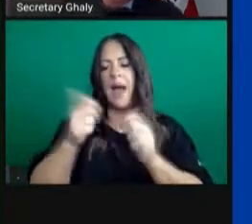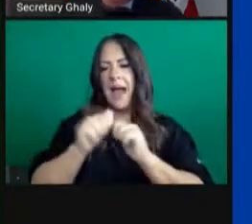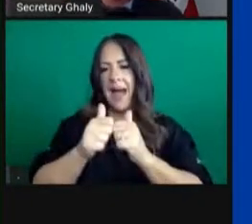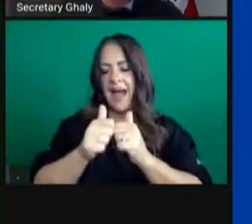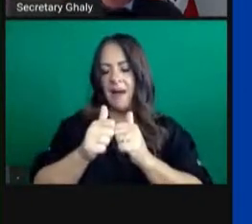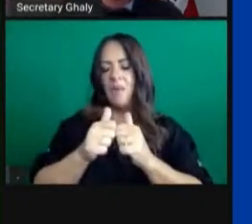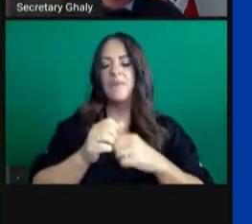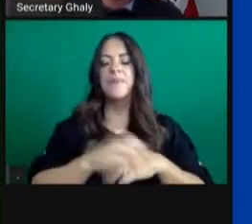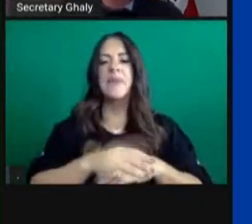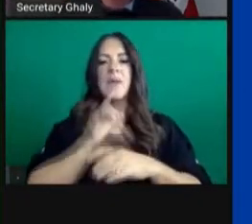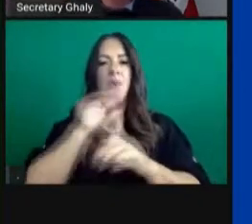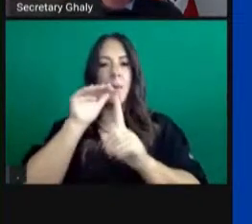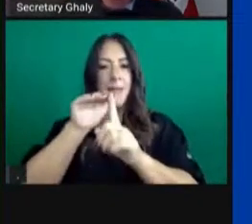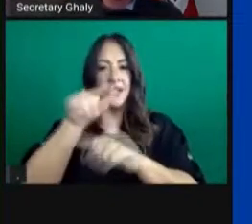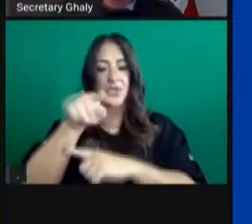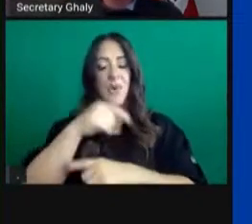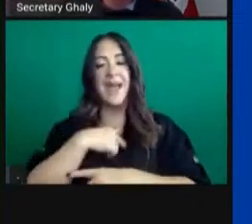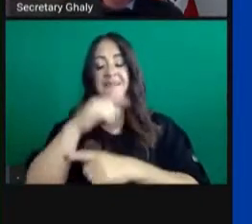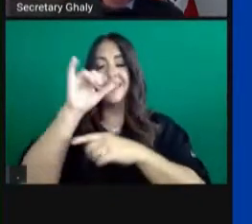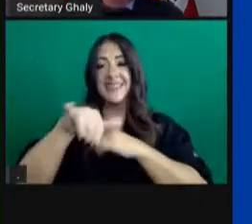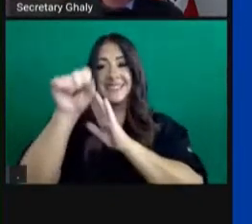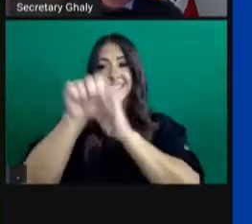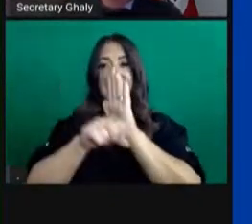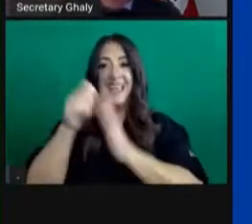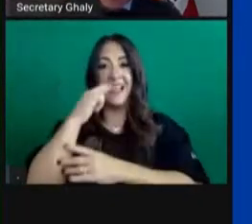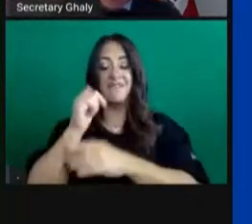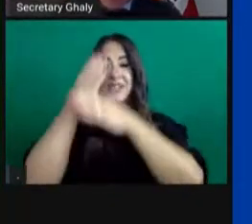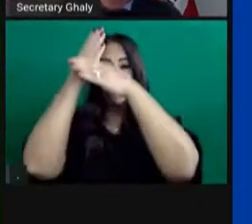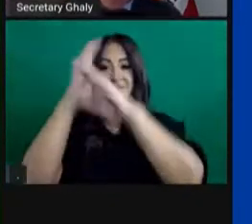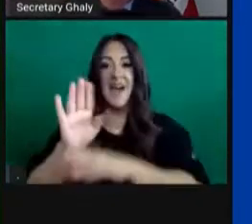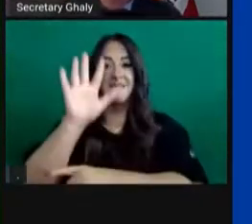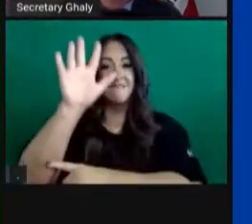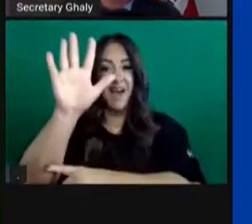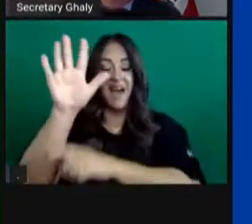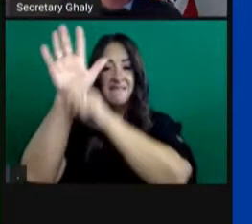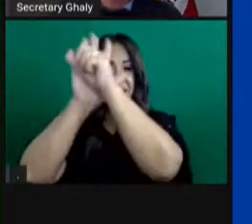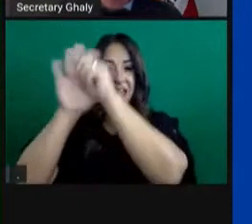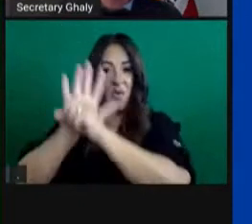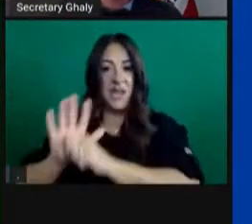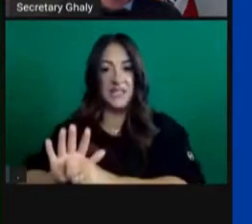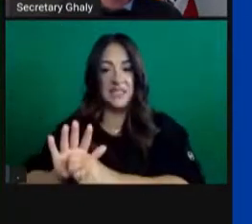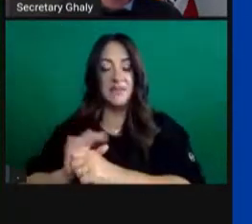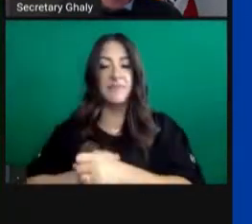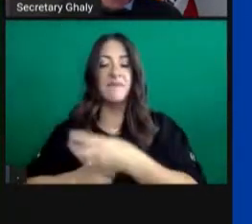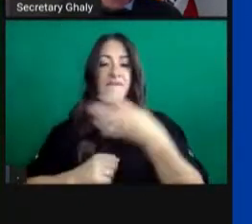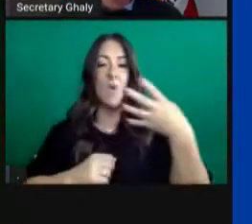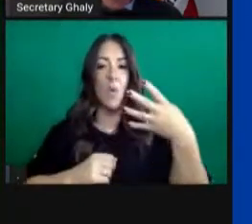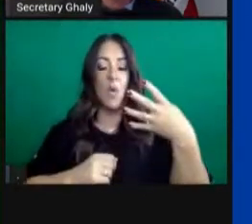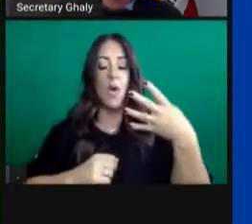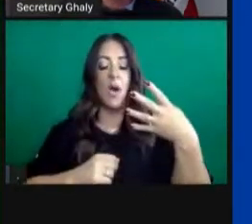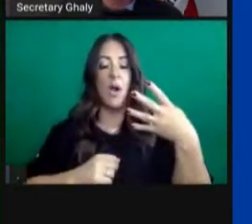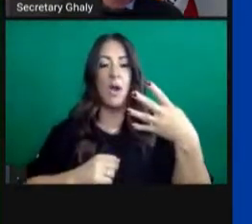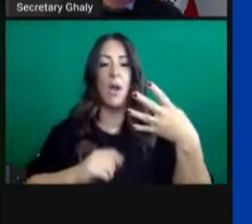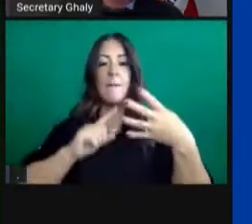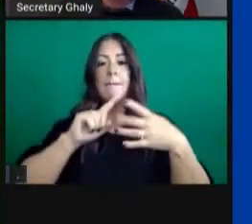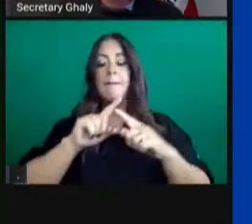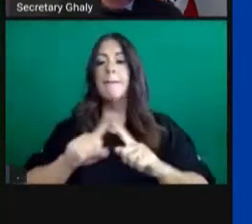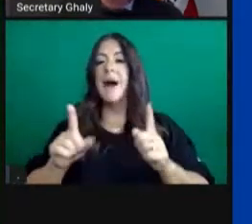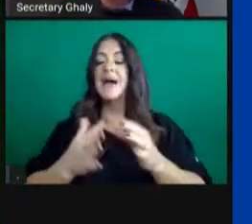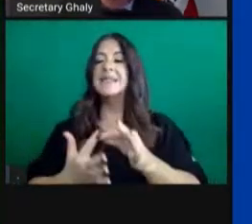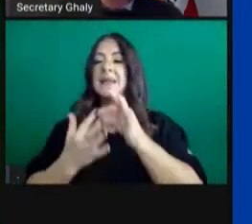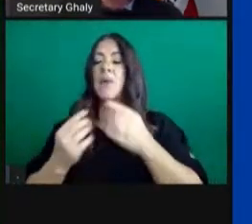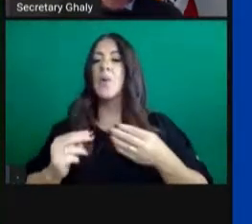remind you, five regions across the state, currently four of these regions, all but the Northern California region,